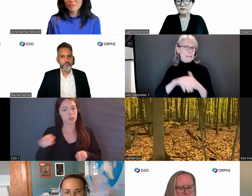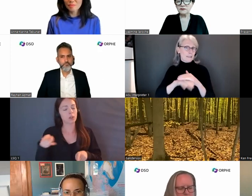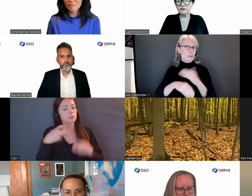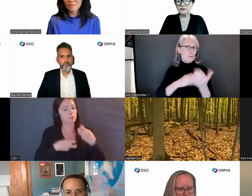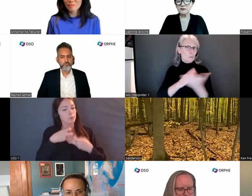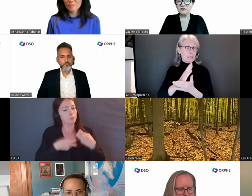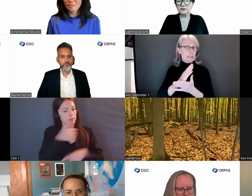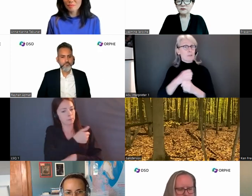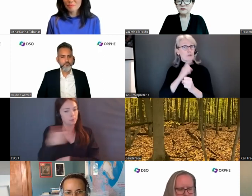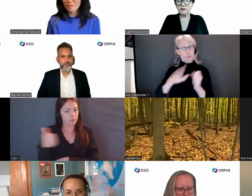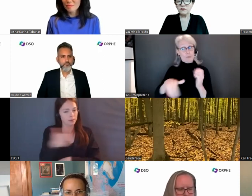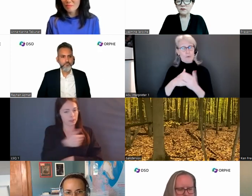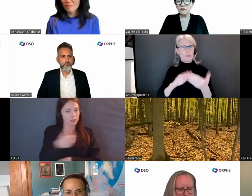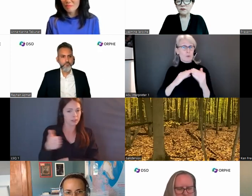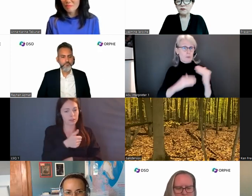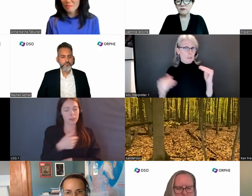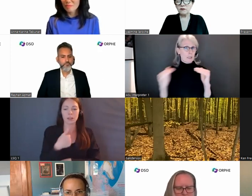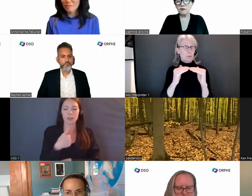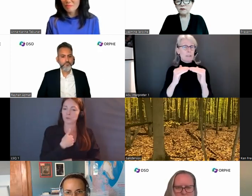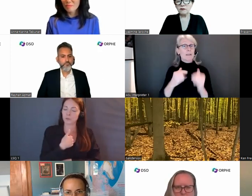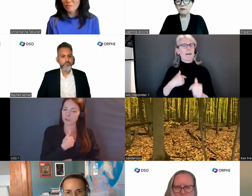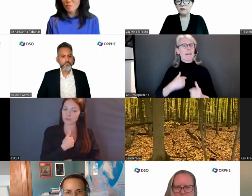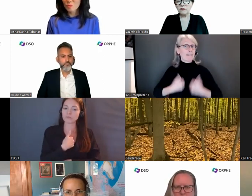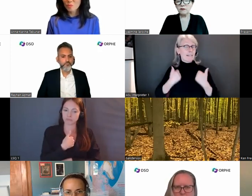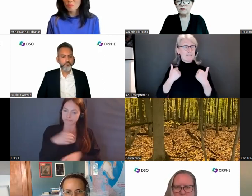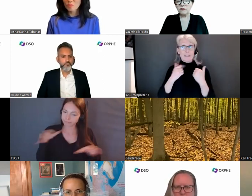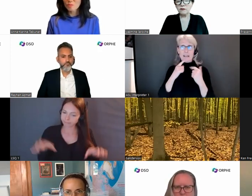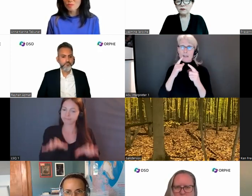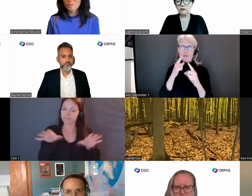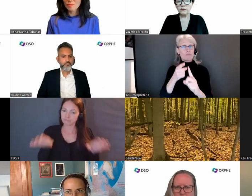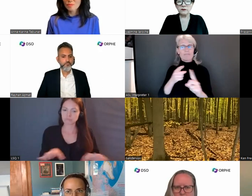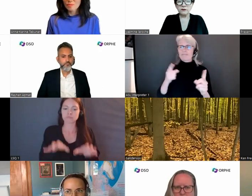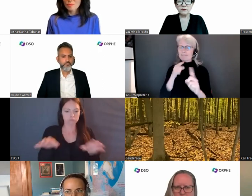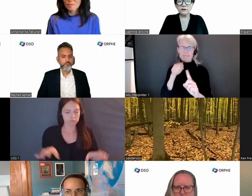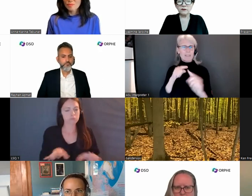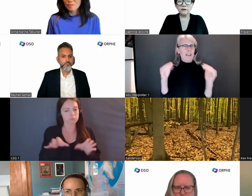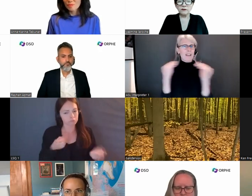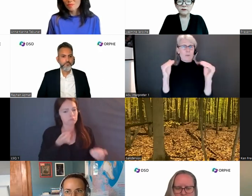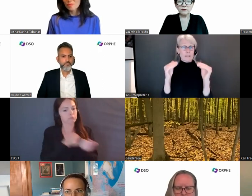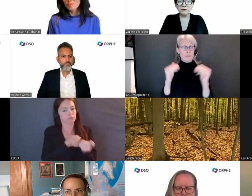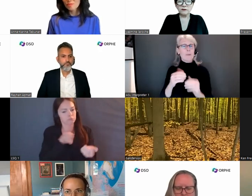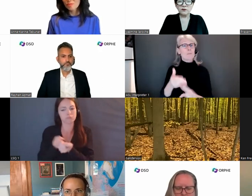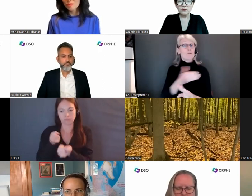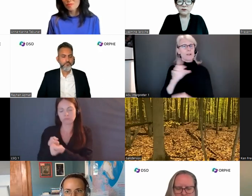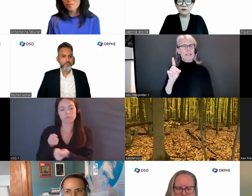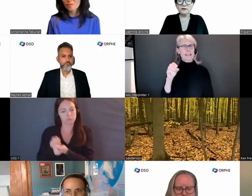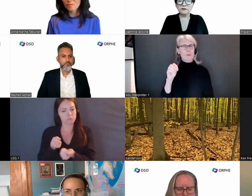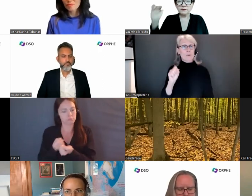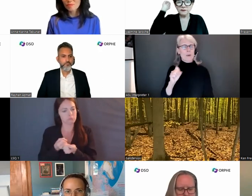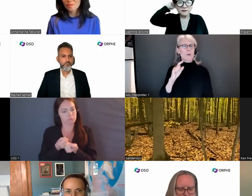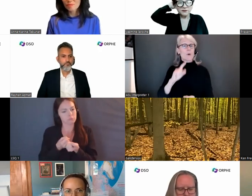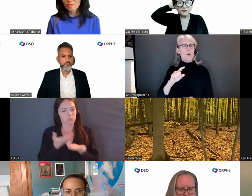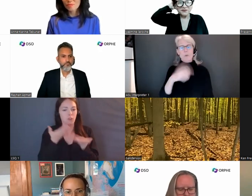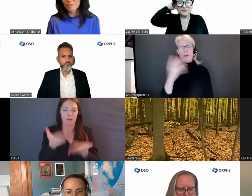all communities. I essentially live and breathe equity. Before the DSO, I was the managing director of Rainbow Railroad,